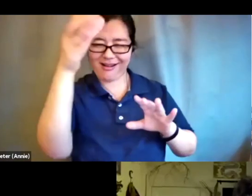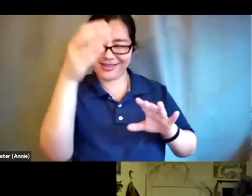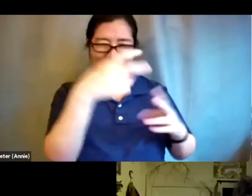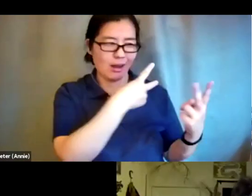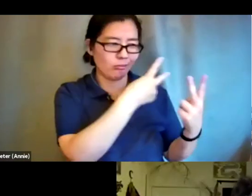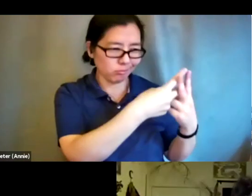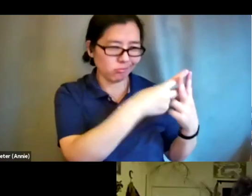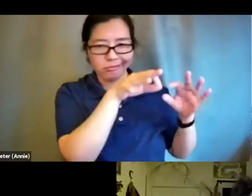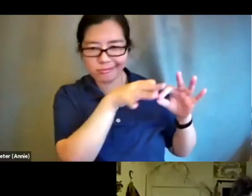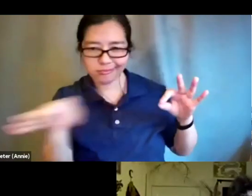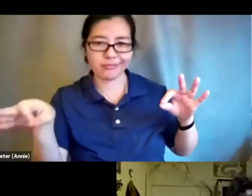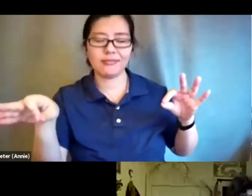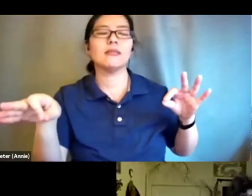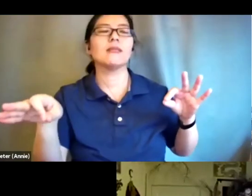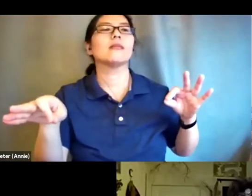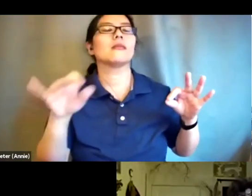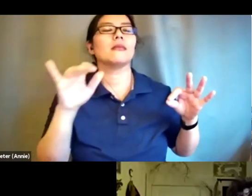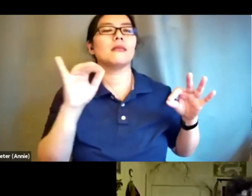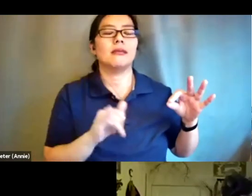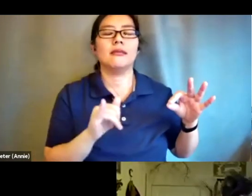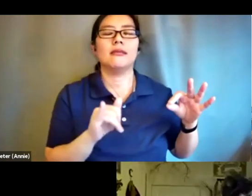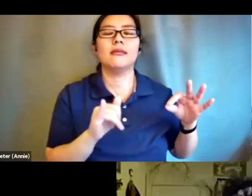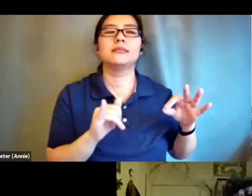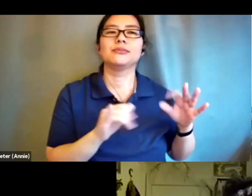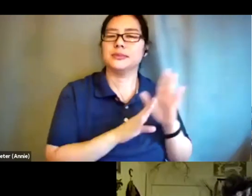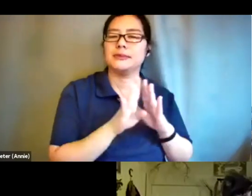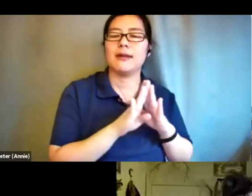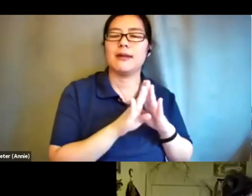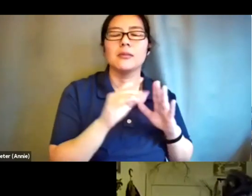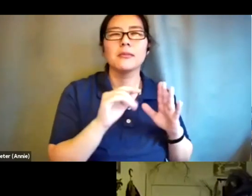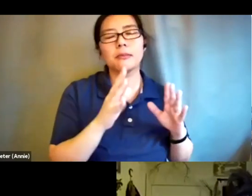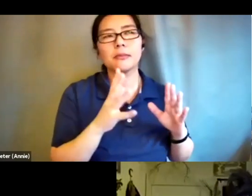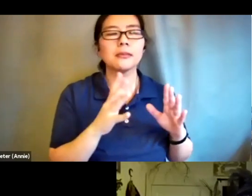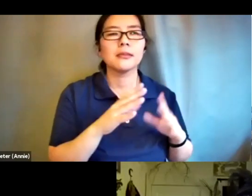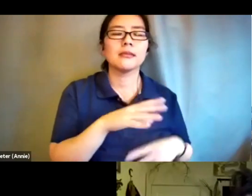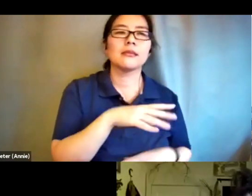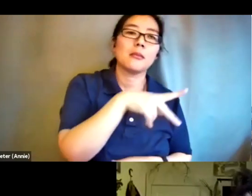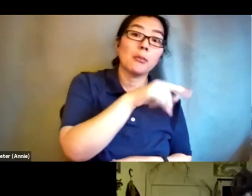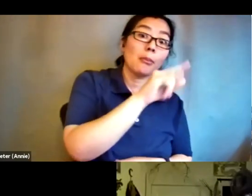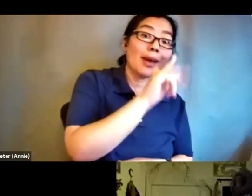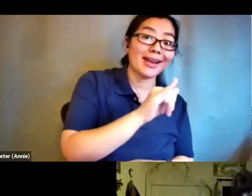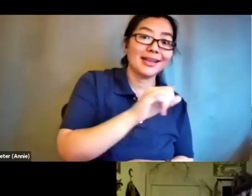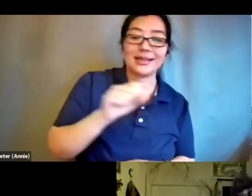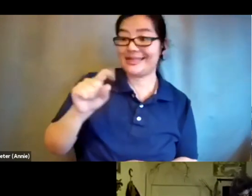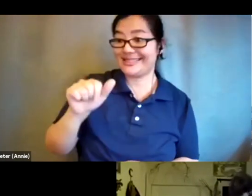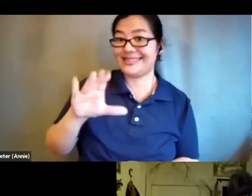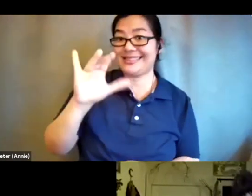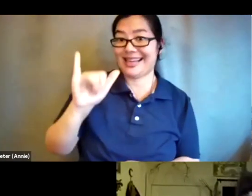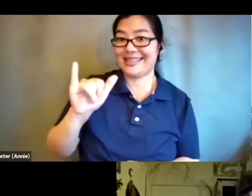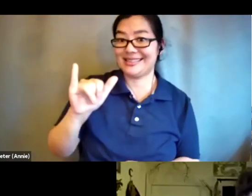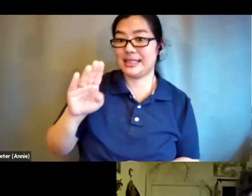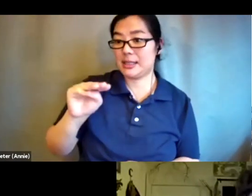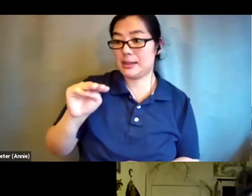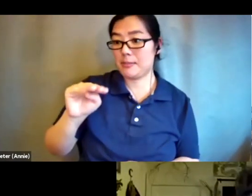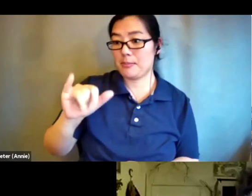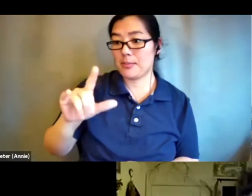in as they were as patty and then also stacy melbourne who is a beloved recently